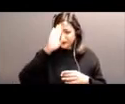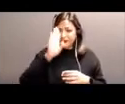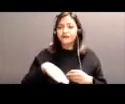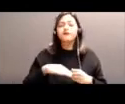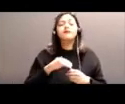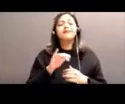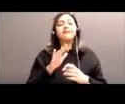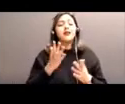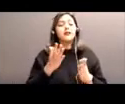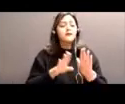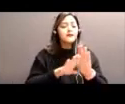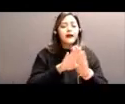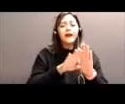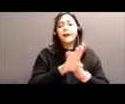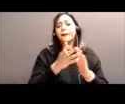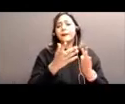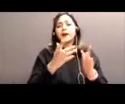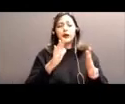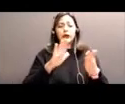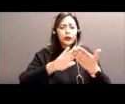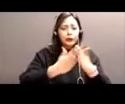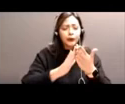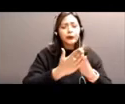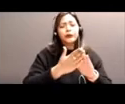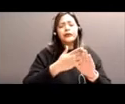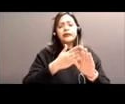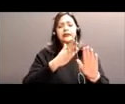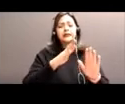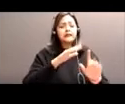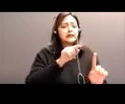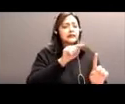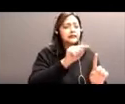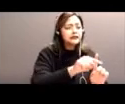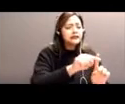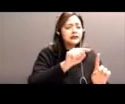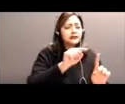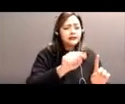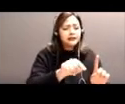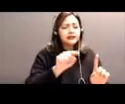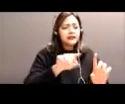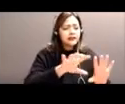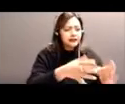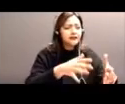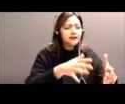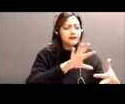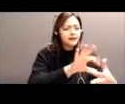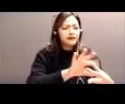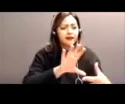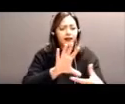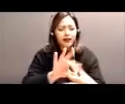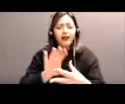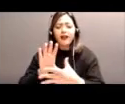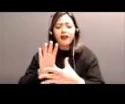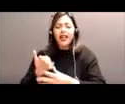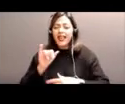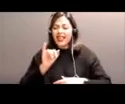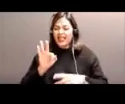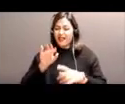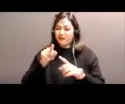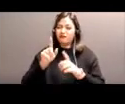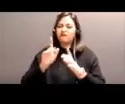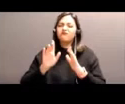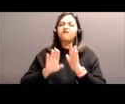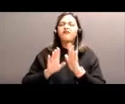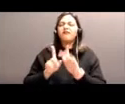community and members in different areas of a survey, what do they feel that they need to